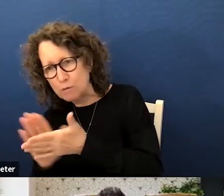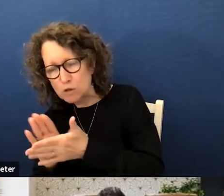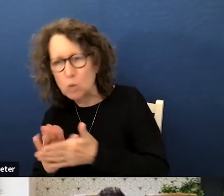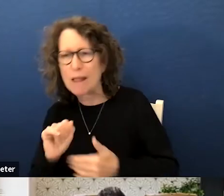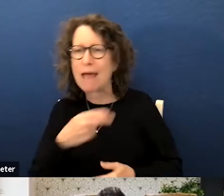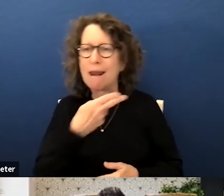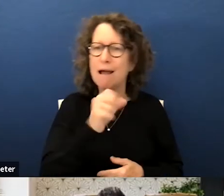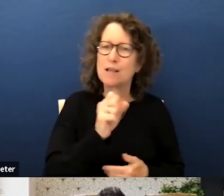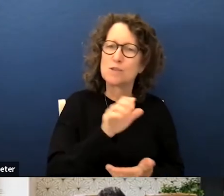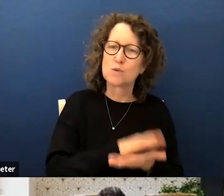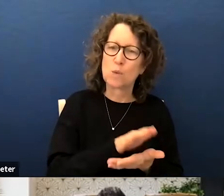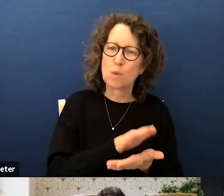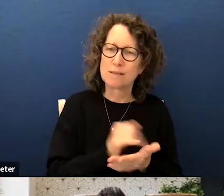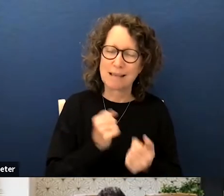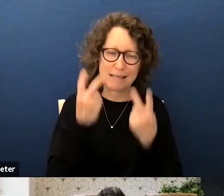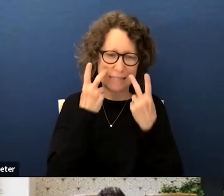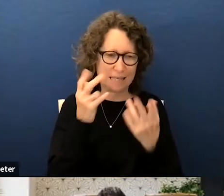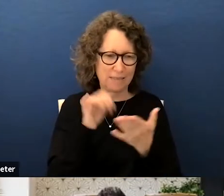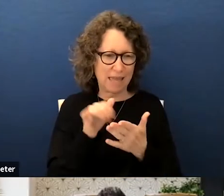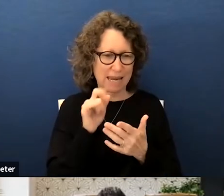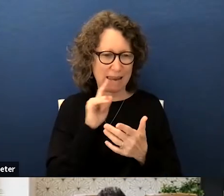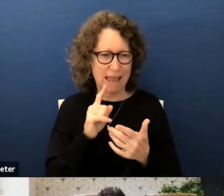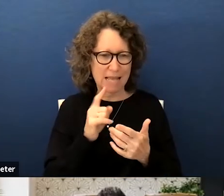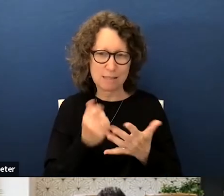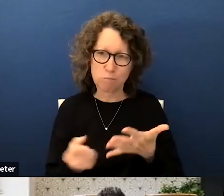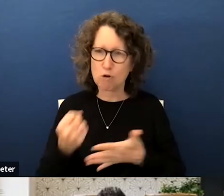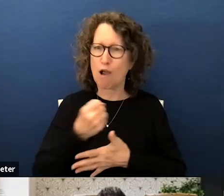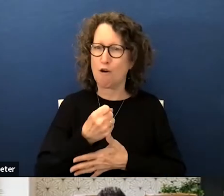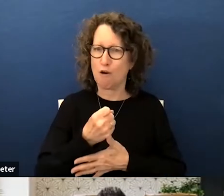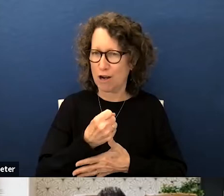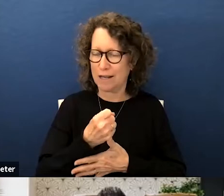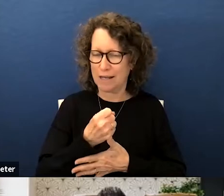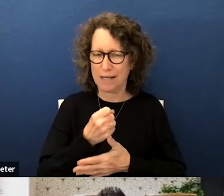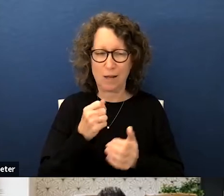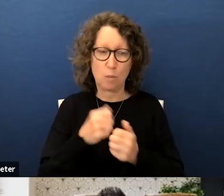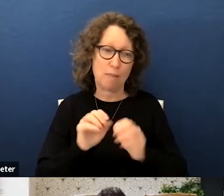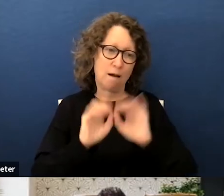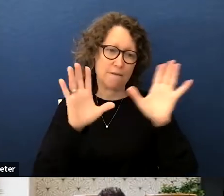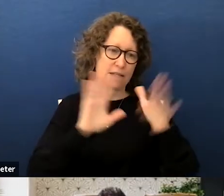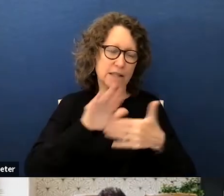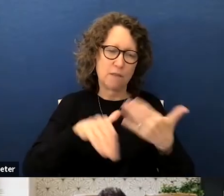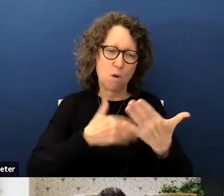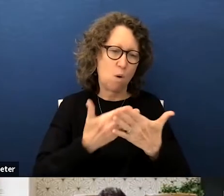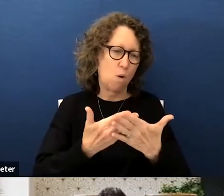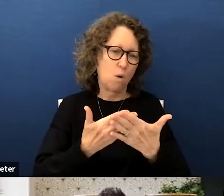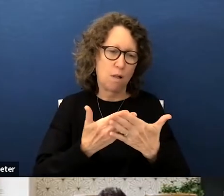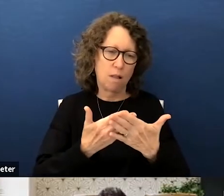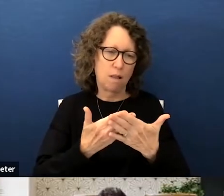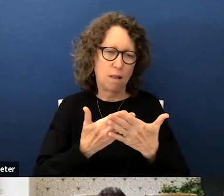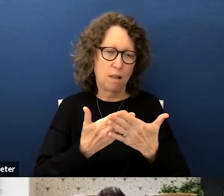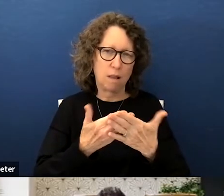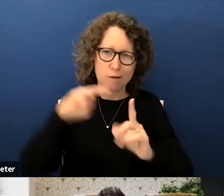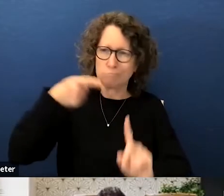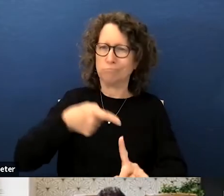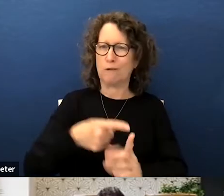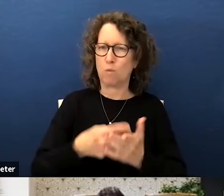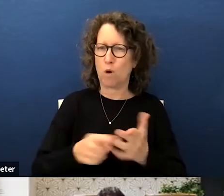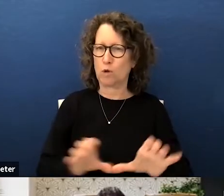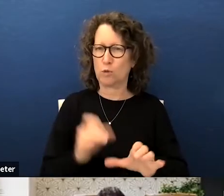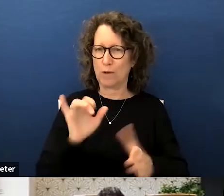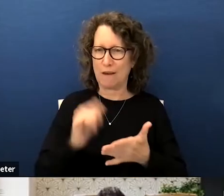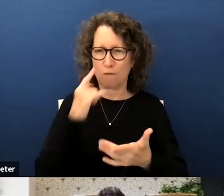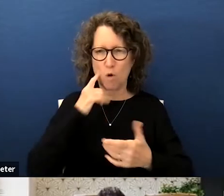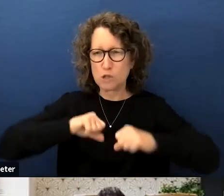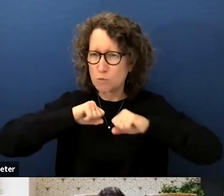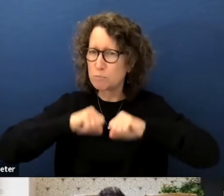secondary schools i do see that as a as a priority with obviously the whole um crux of what we're doing this for which is